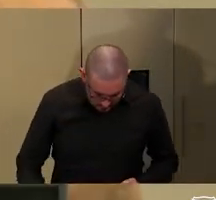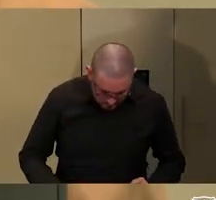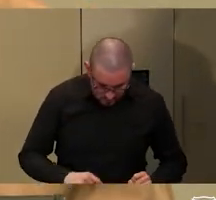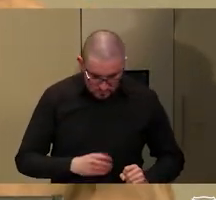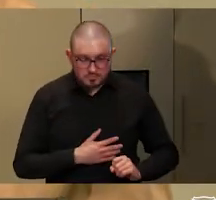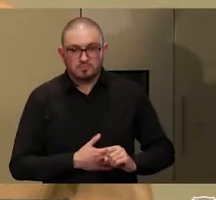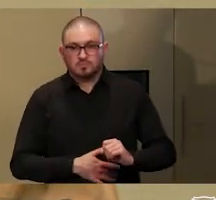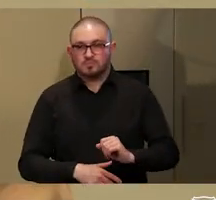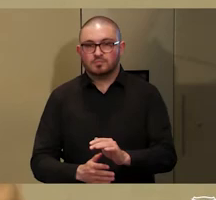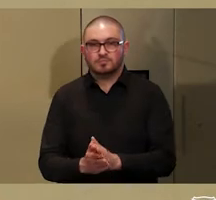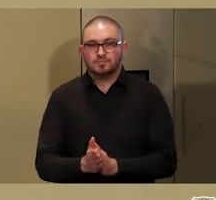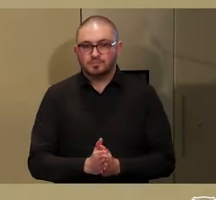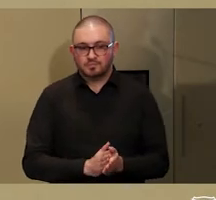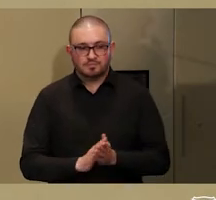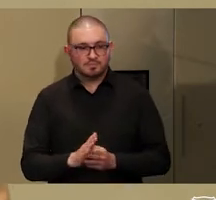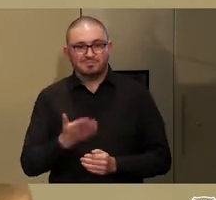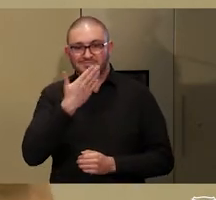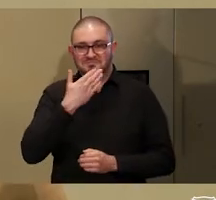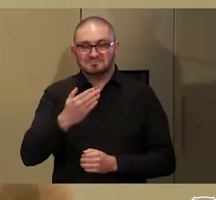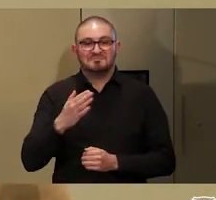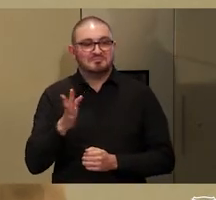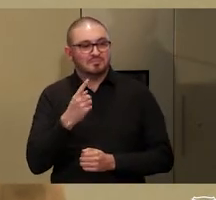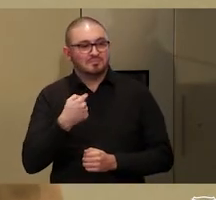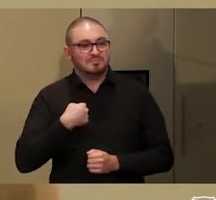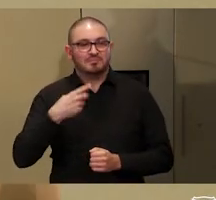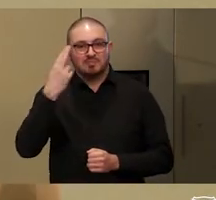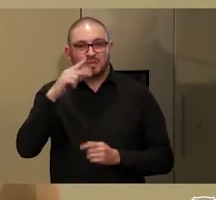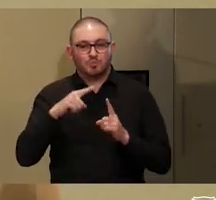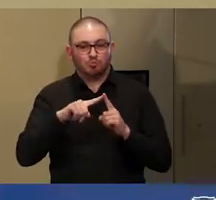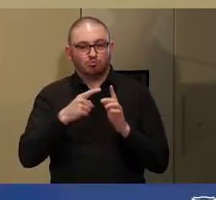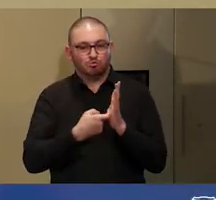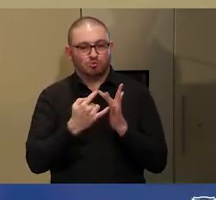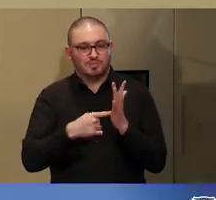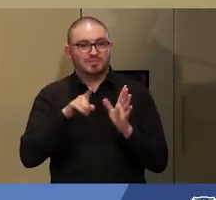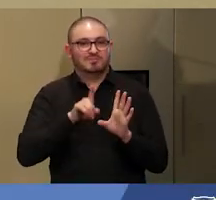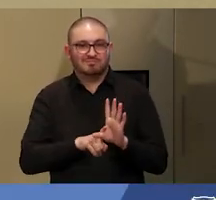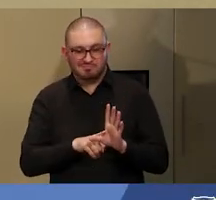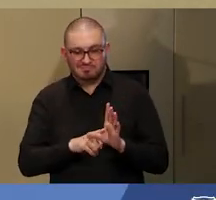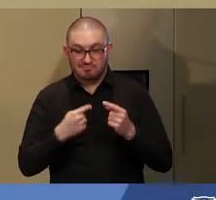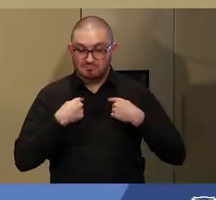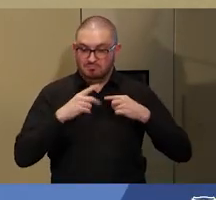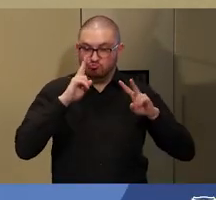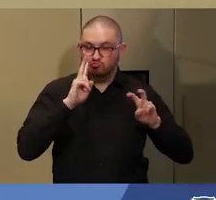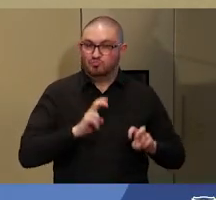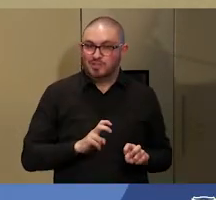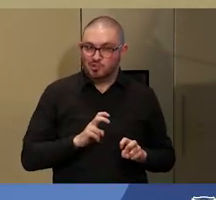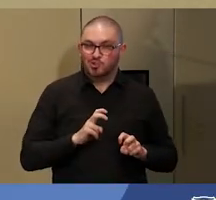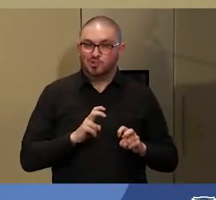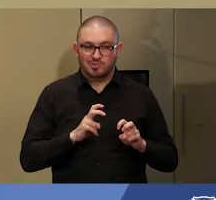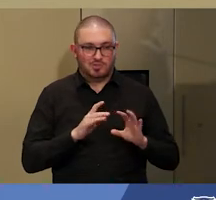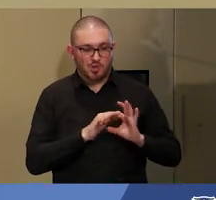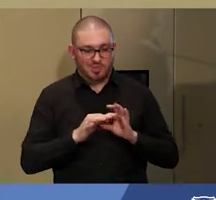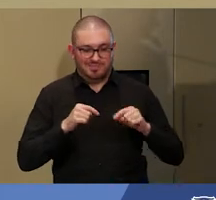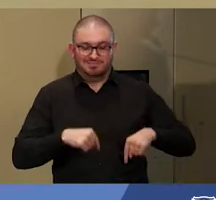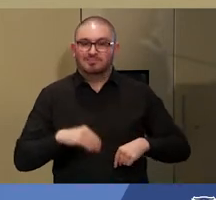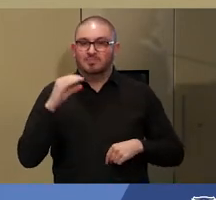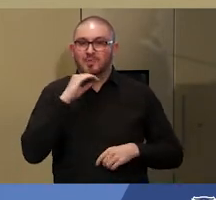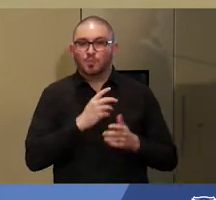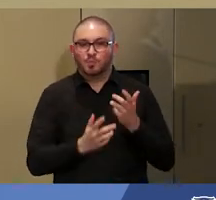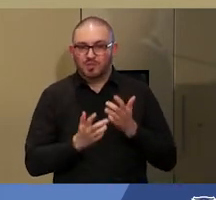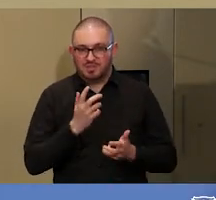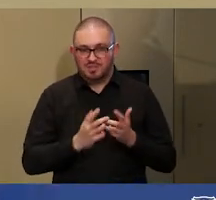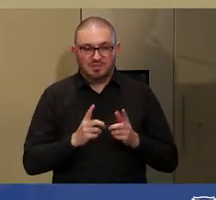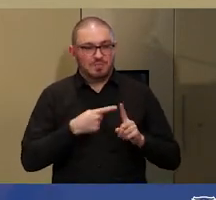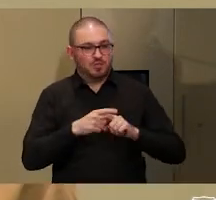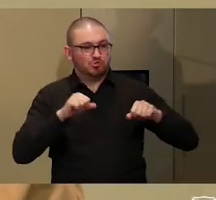Thank you, everyone. My name is Kirsty Sword-Gushmaung and as well as being a research associate here at Melbourne University